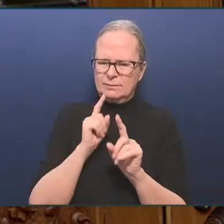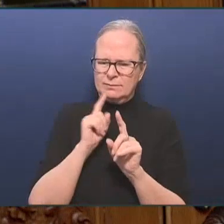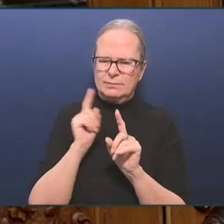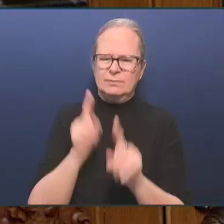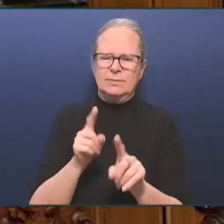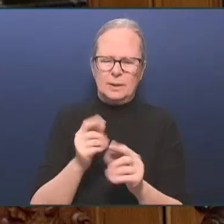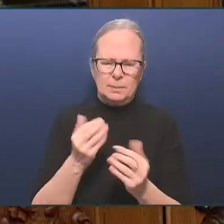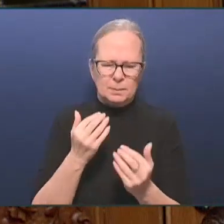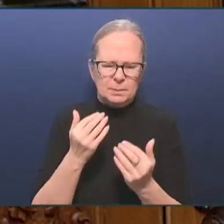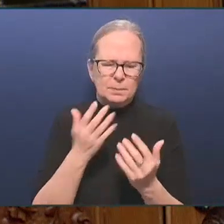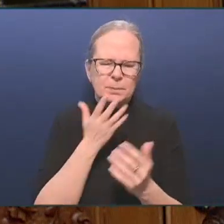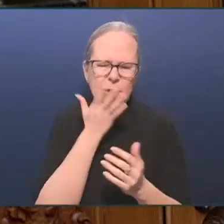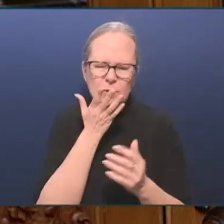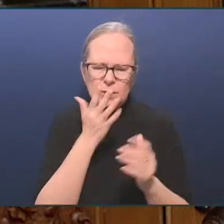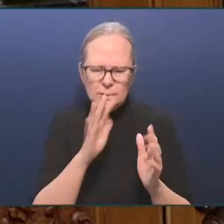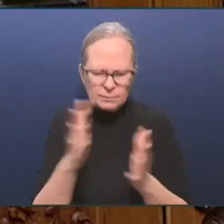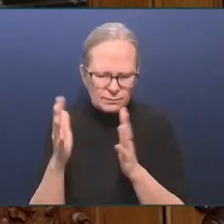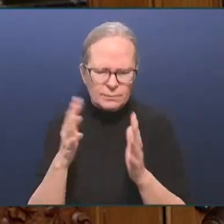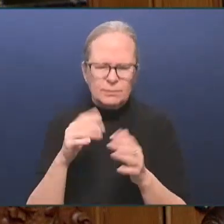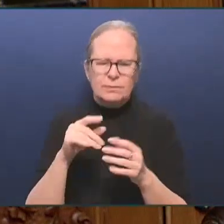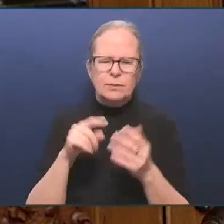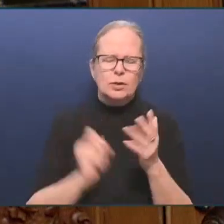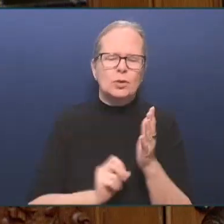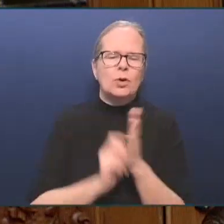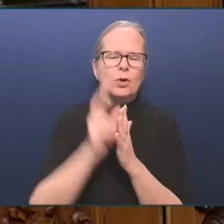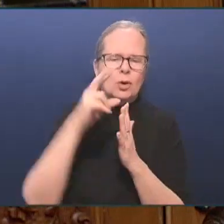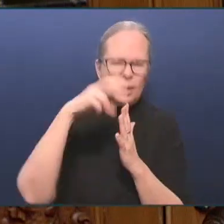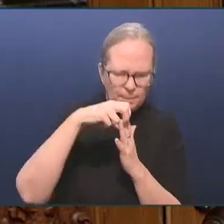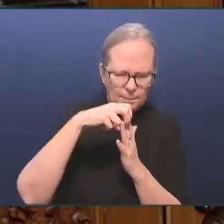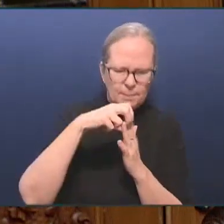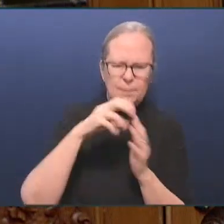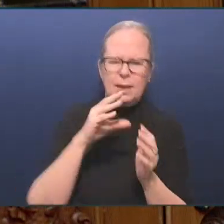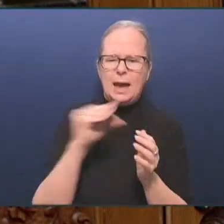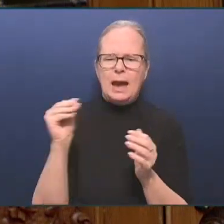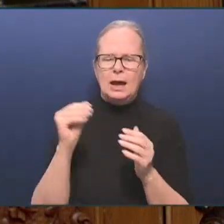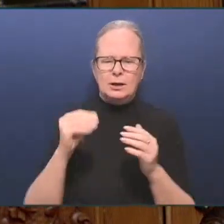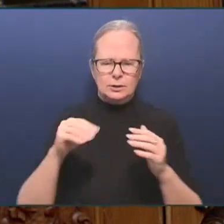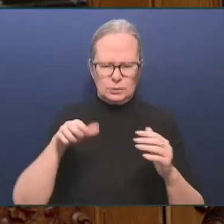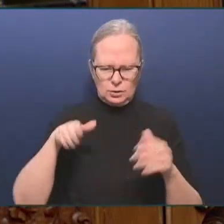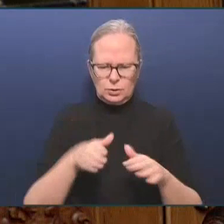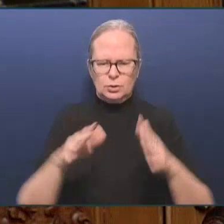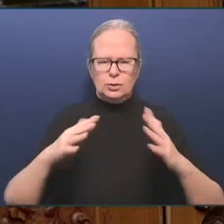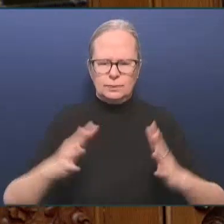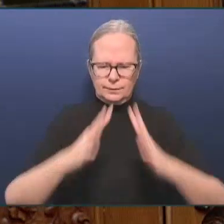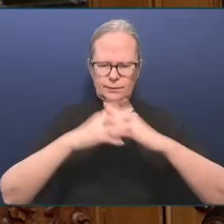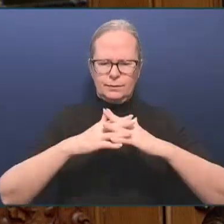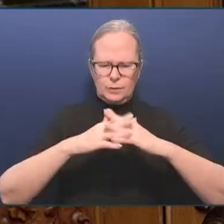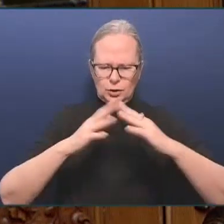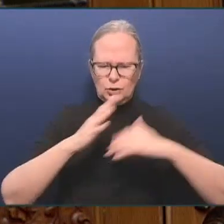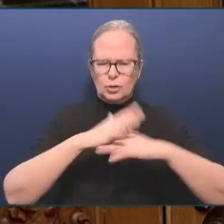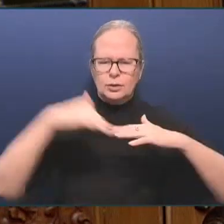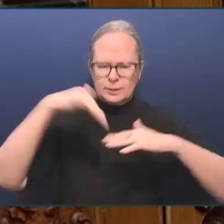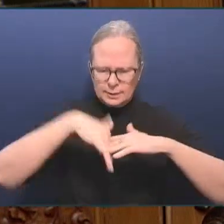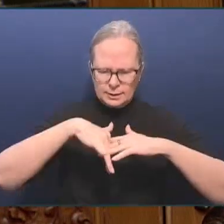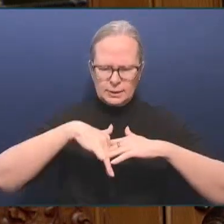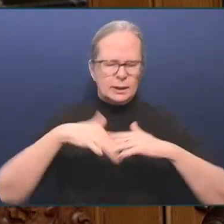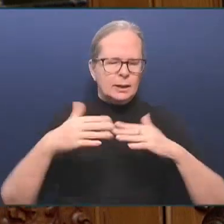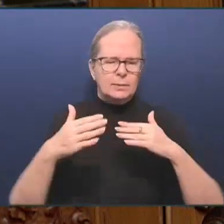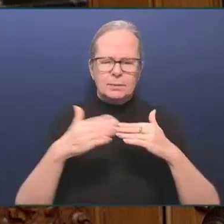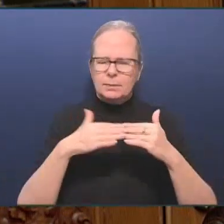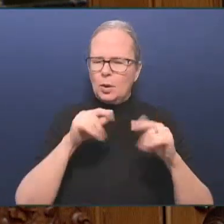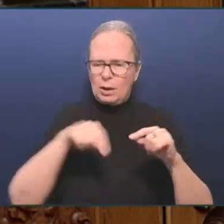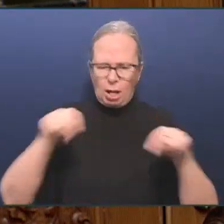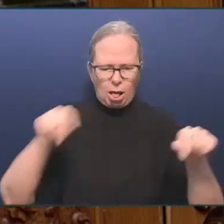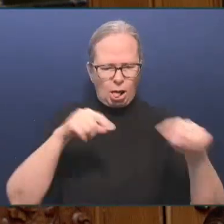where dozens of water leaders gathered to learn, share and strategize. Anne Hera, New Zealand's Deputy Secretary of